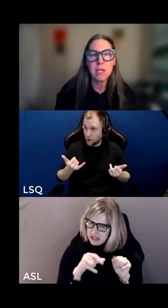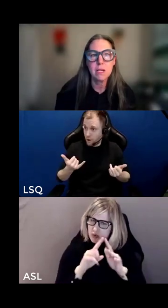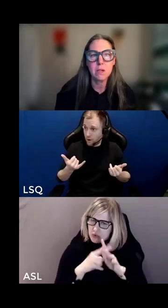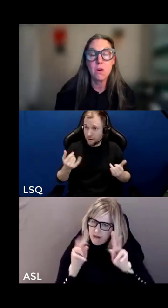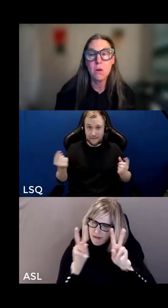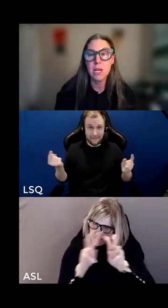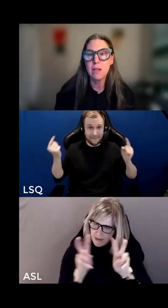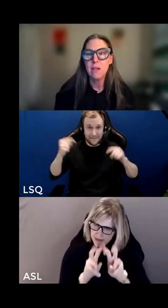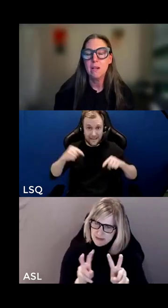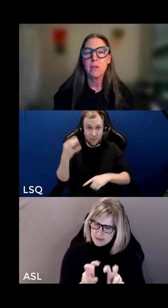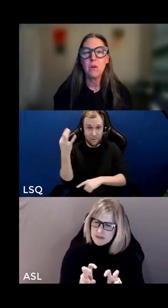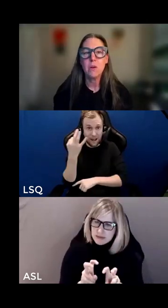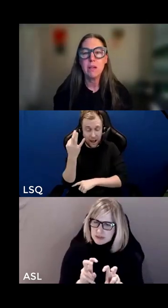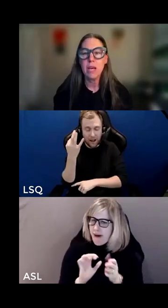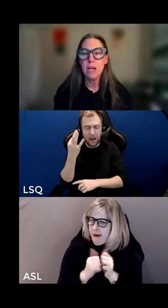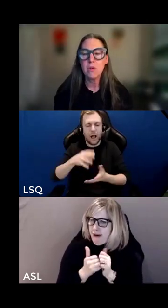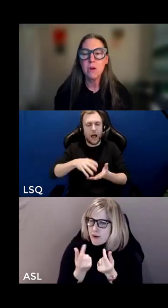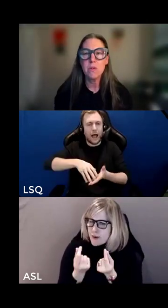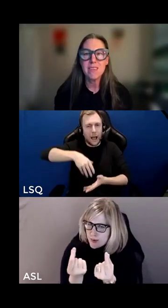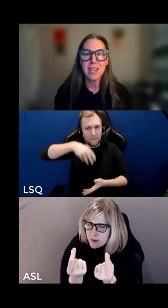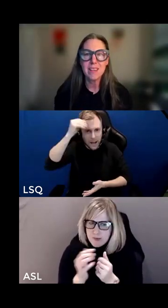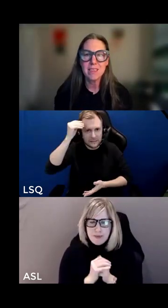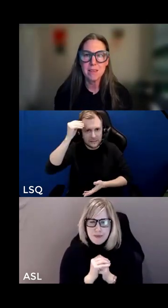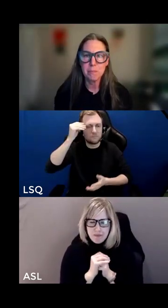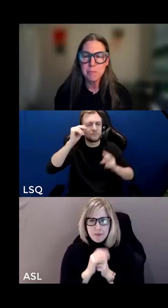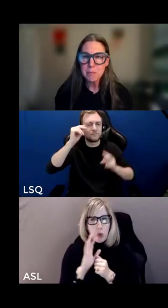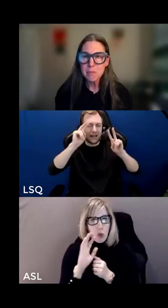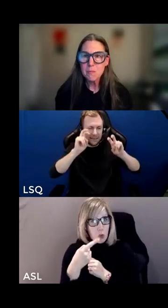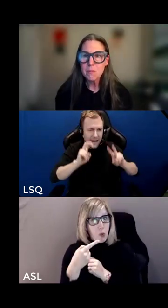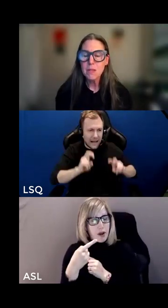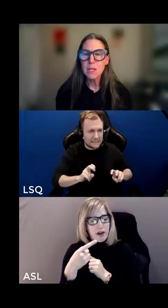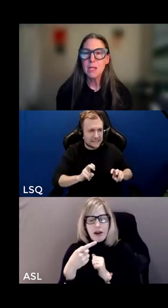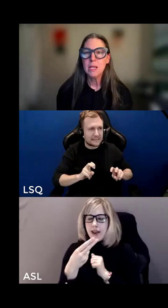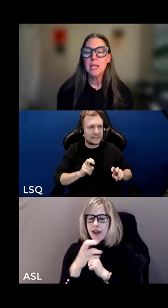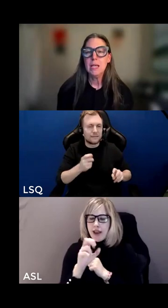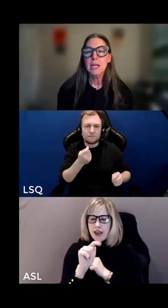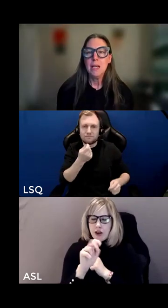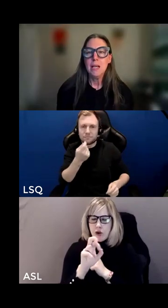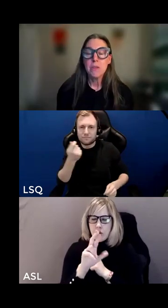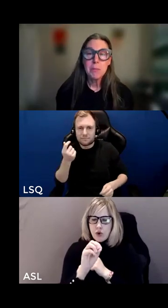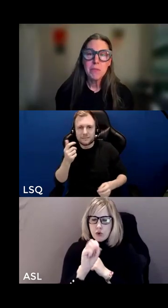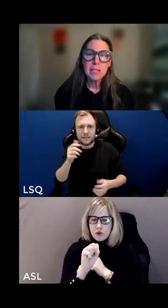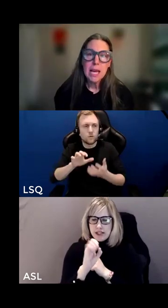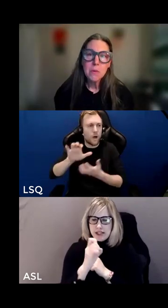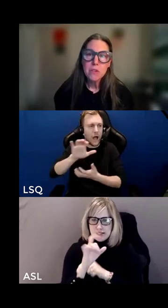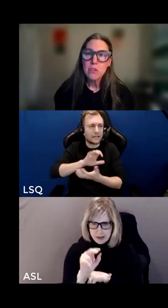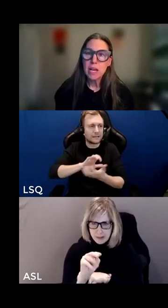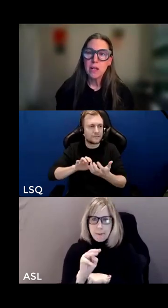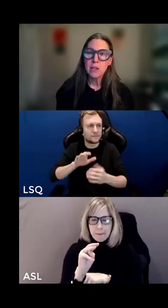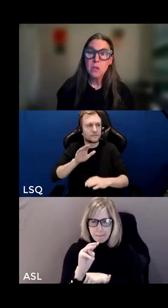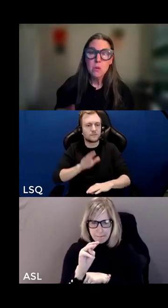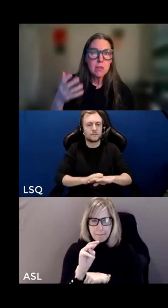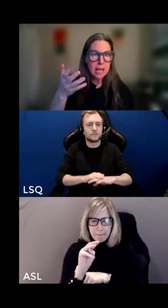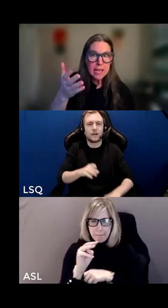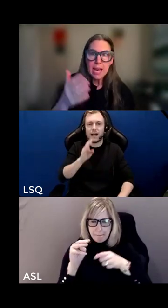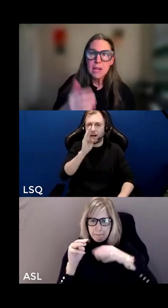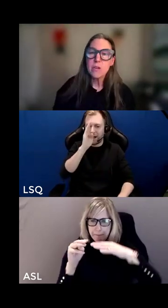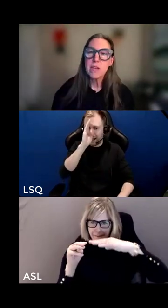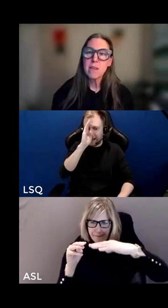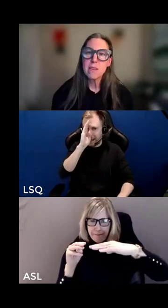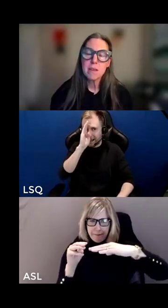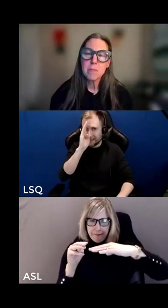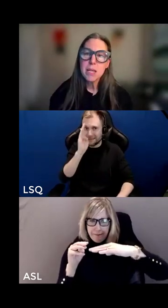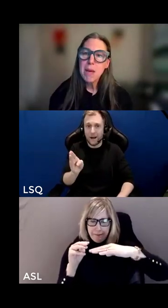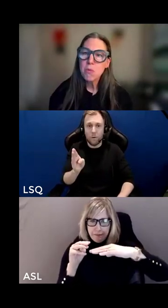one particular coin the coin of heterosexism now some of the language that i'll use like